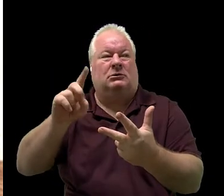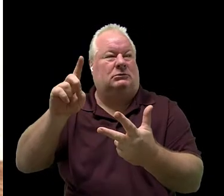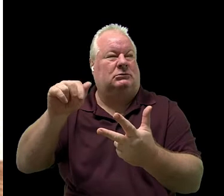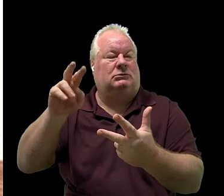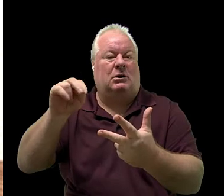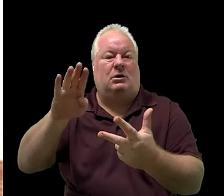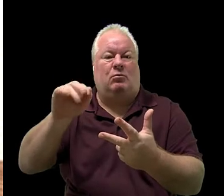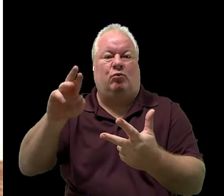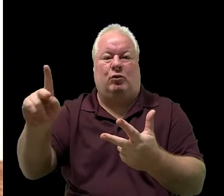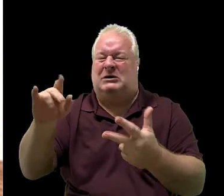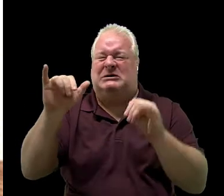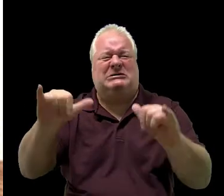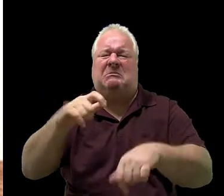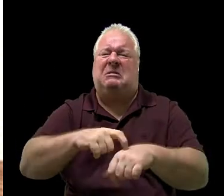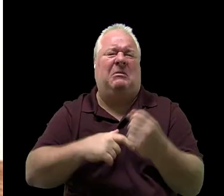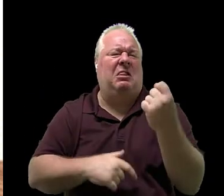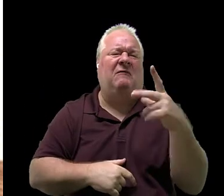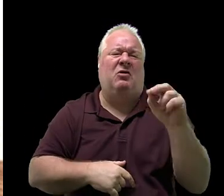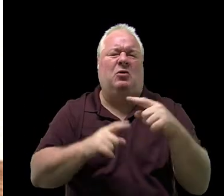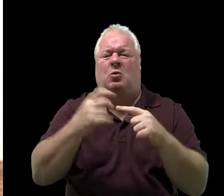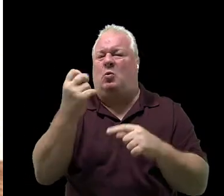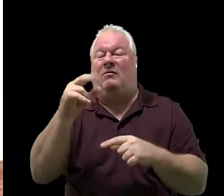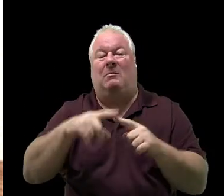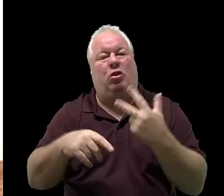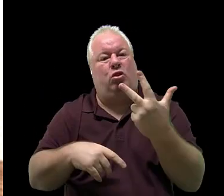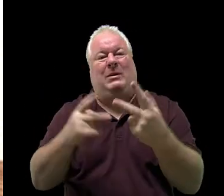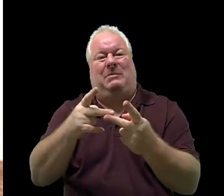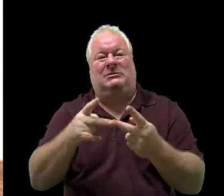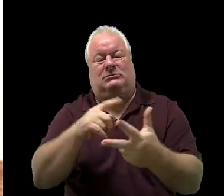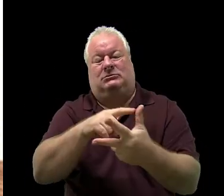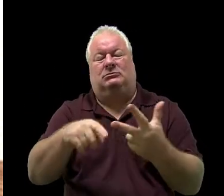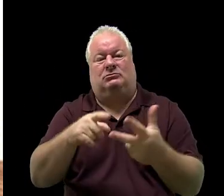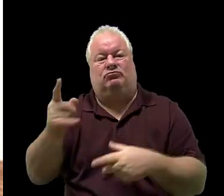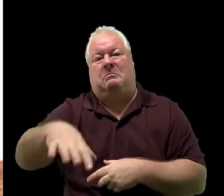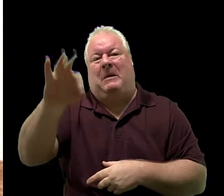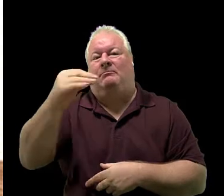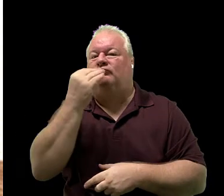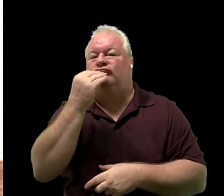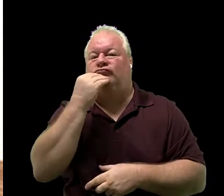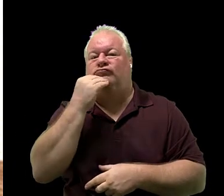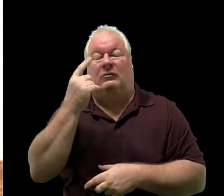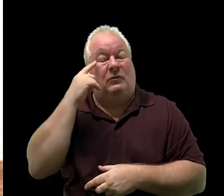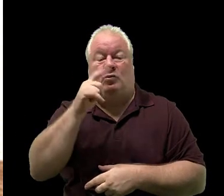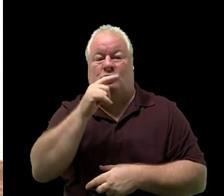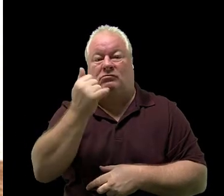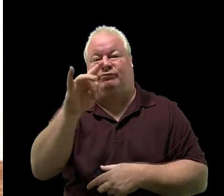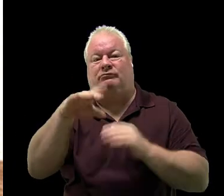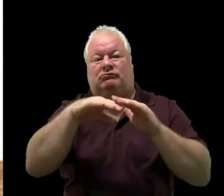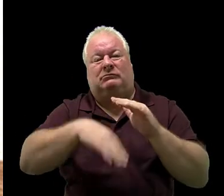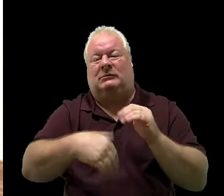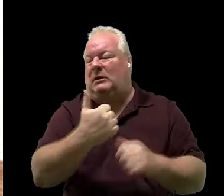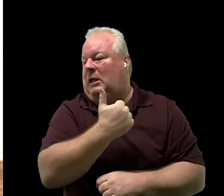hours are the same, 1130 until 1230. It is free to